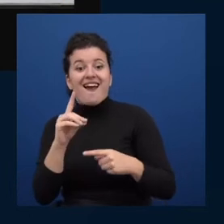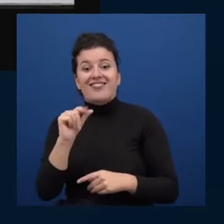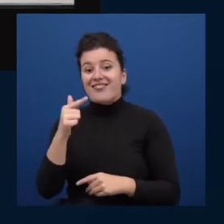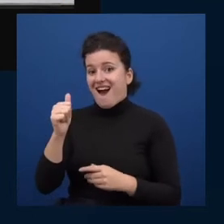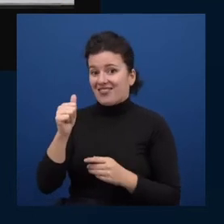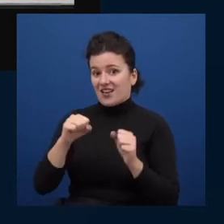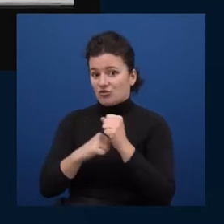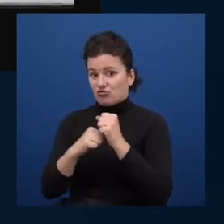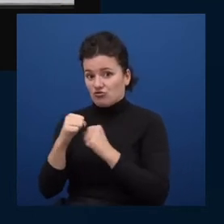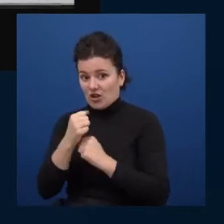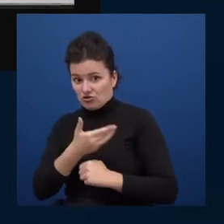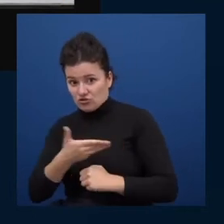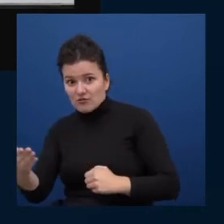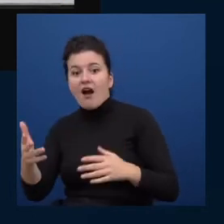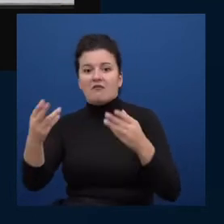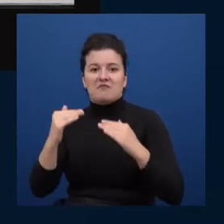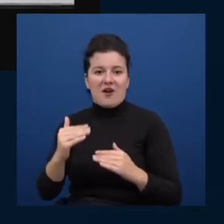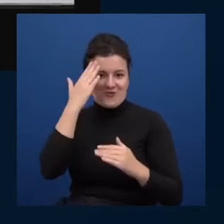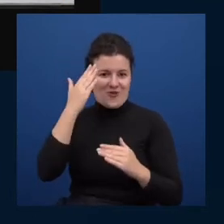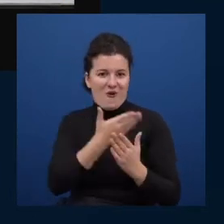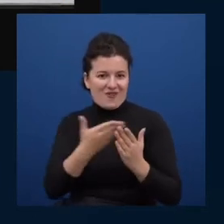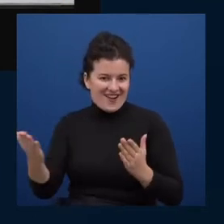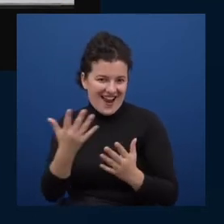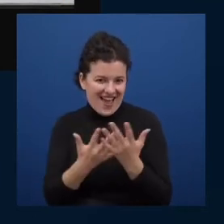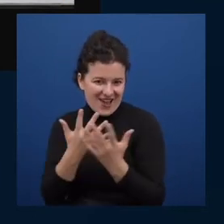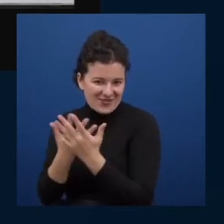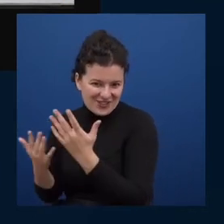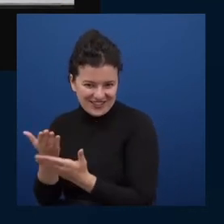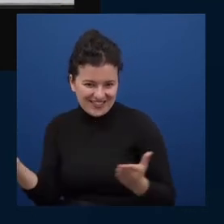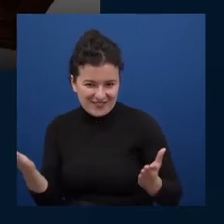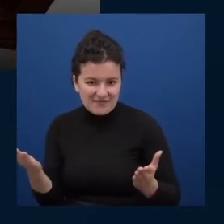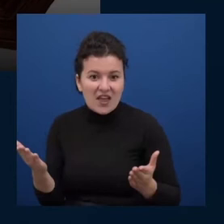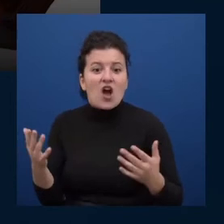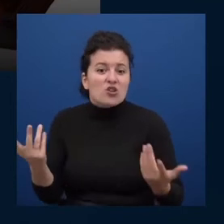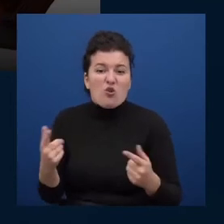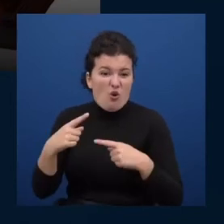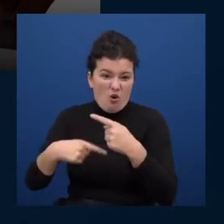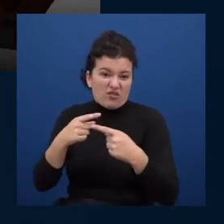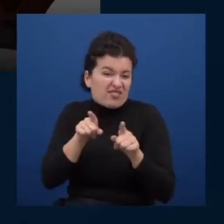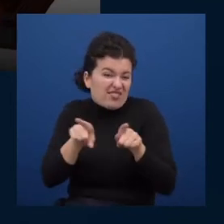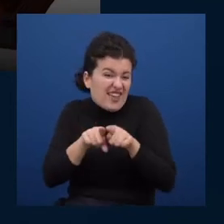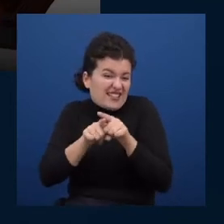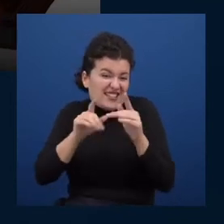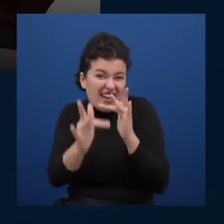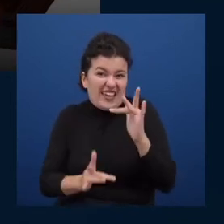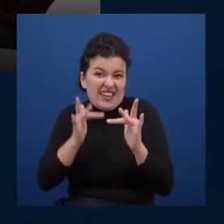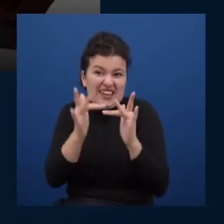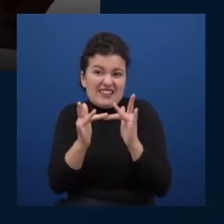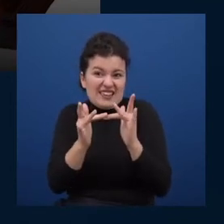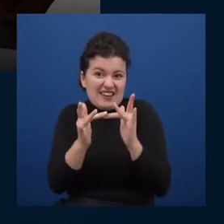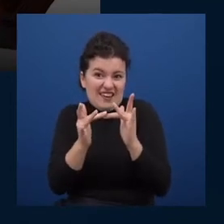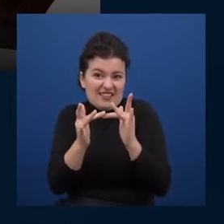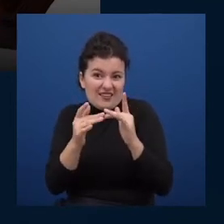that's a nice reminder that in this case it's all just internet traffic isn't it so this is an encouragement